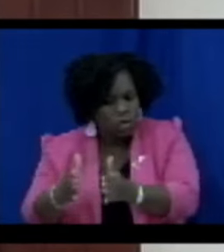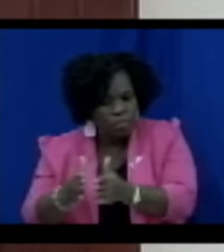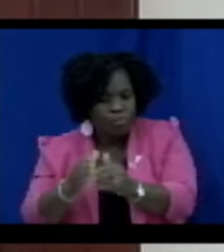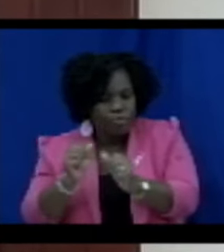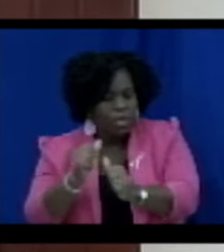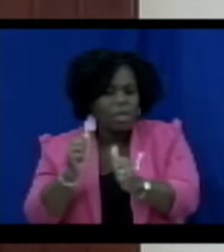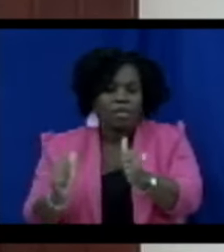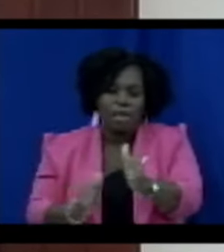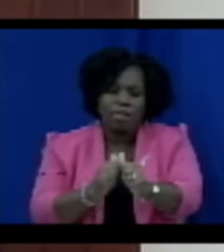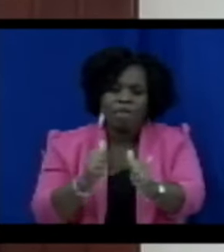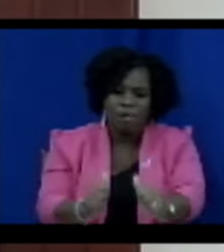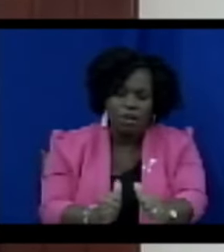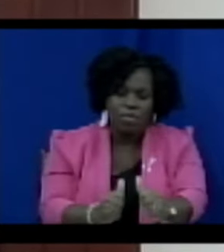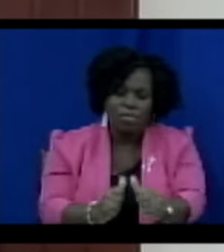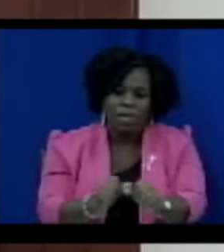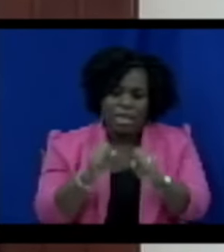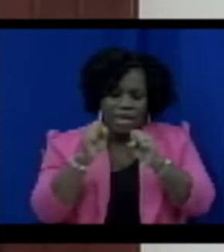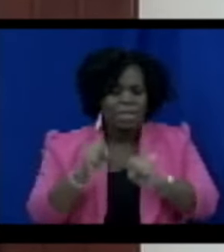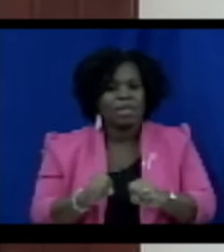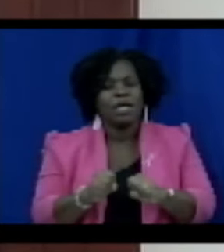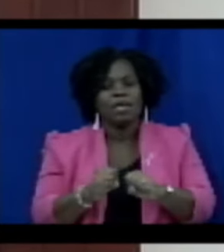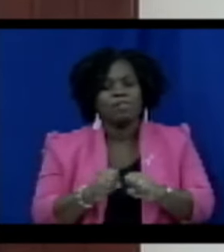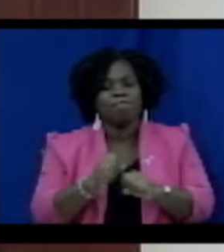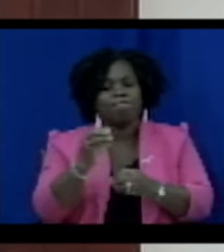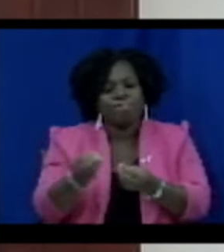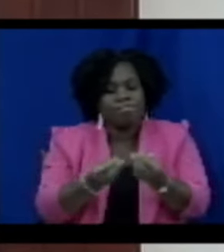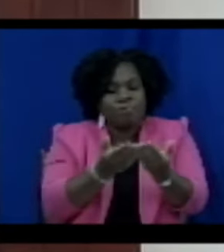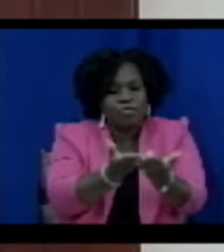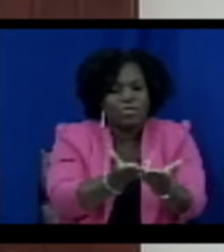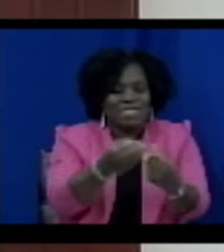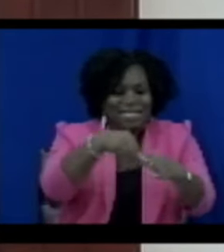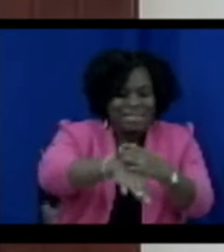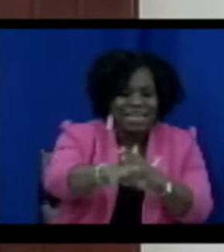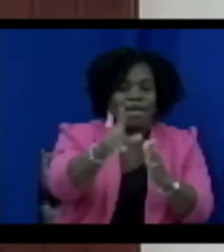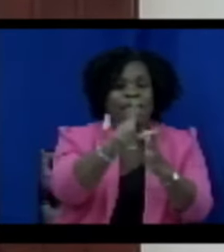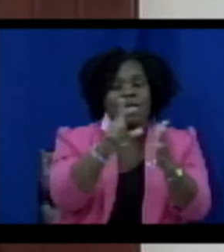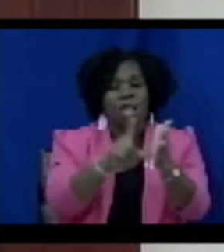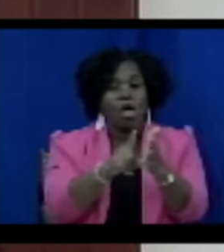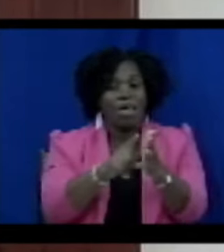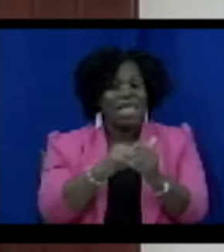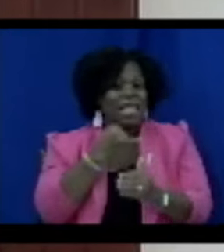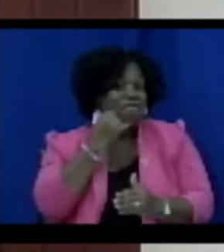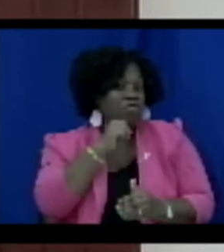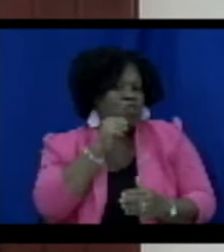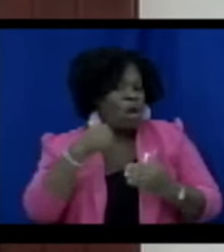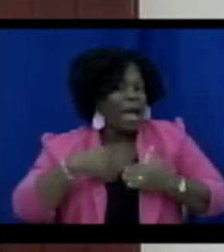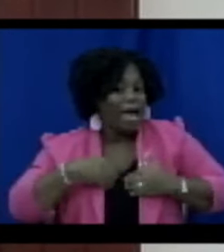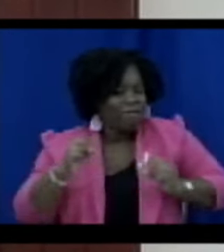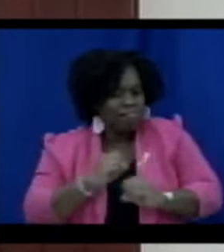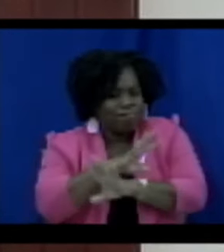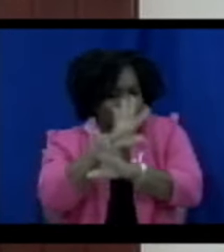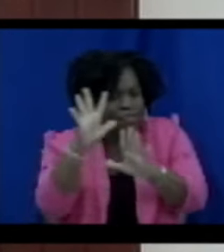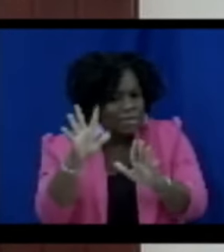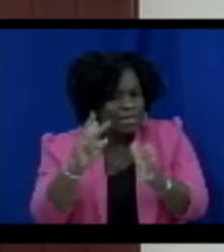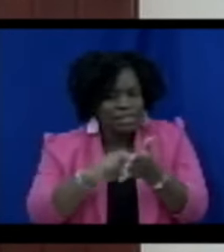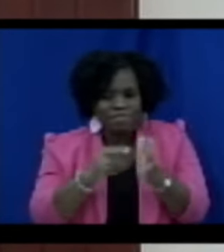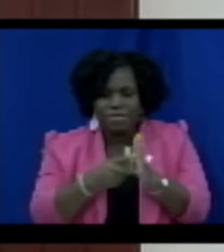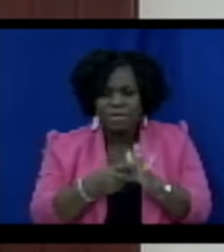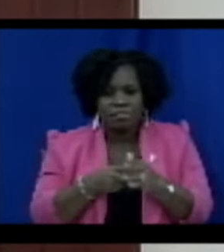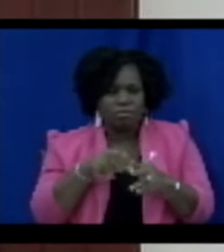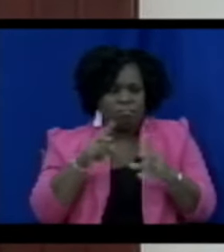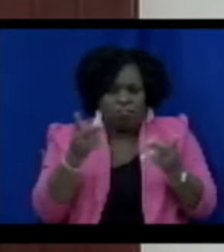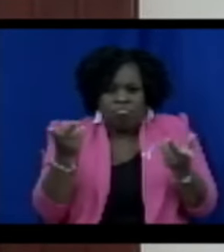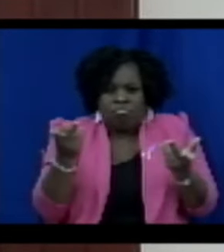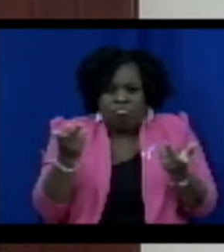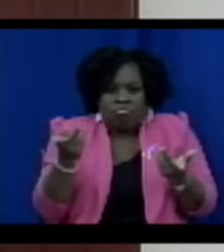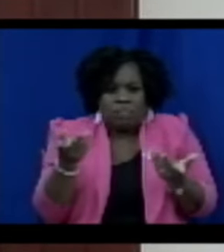can effectively apply the law. Without a clear definition, there may be ambiguity and confusion in determining which